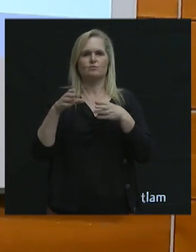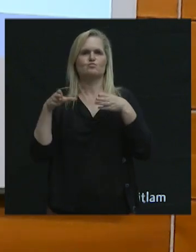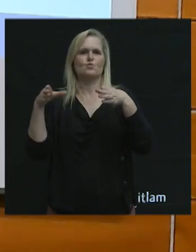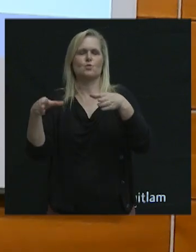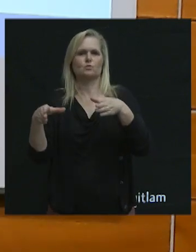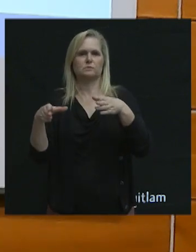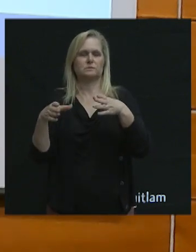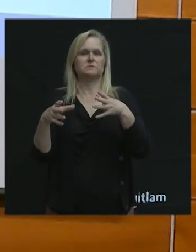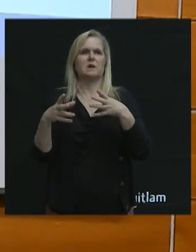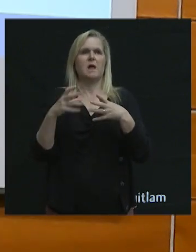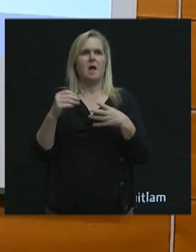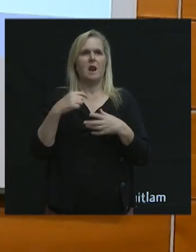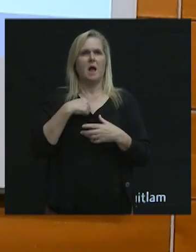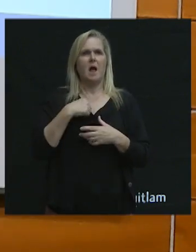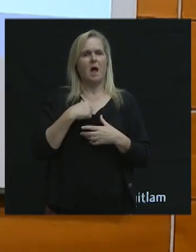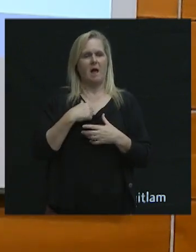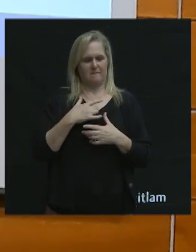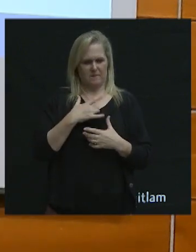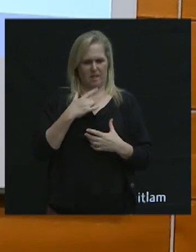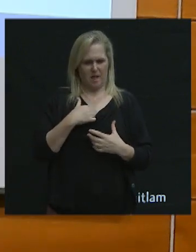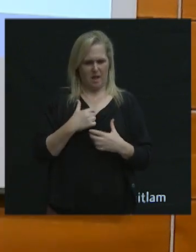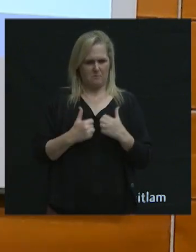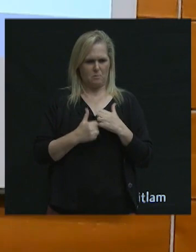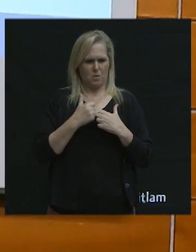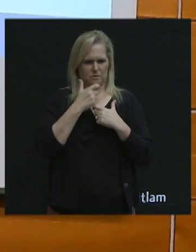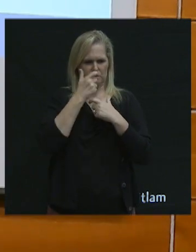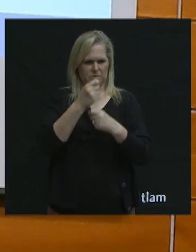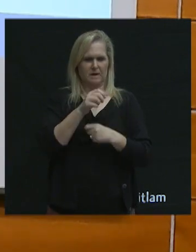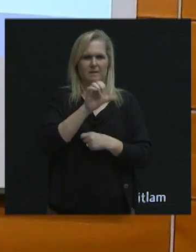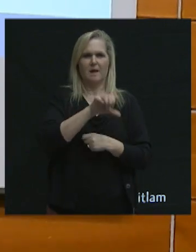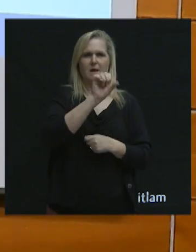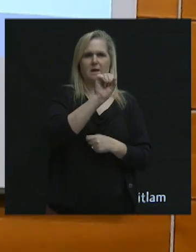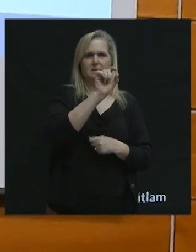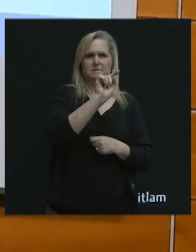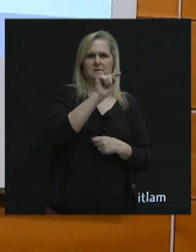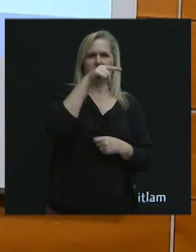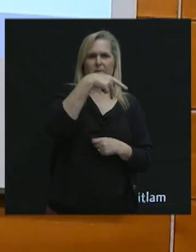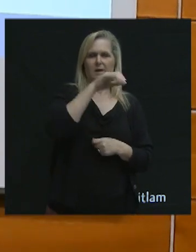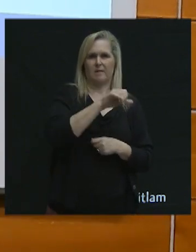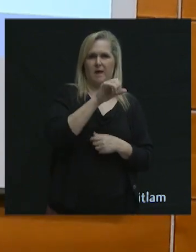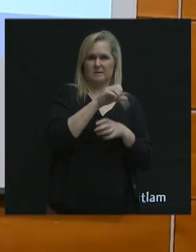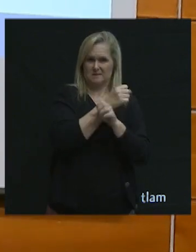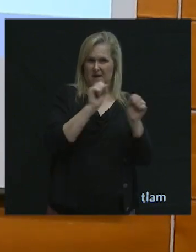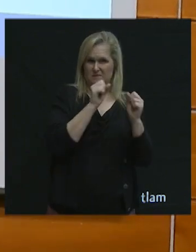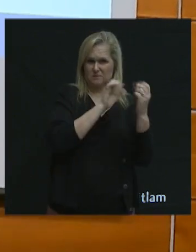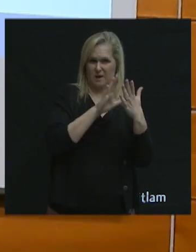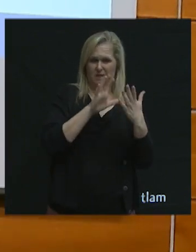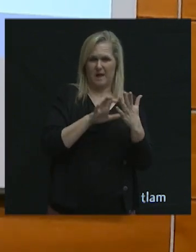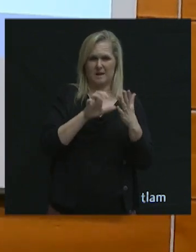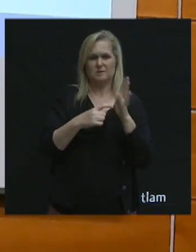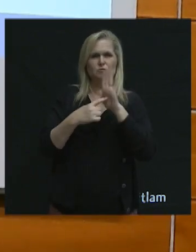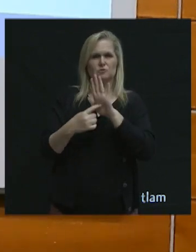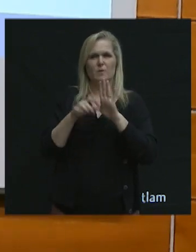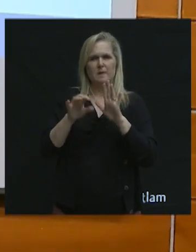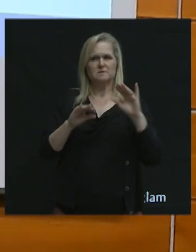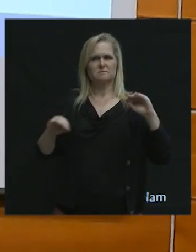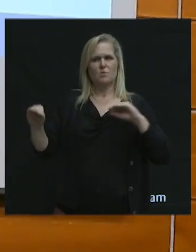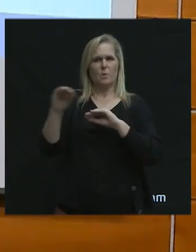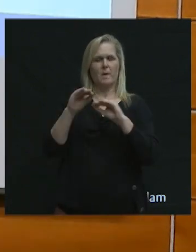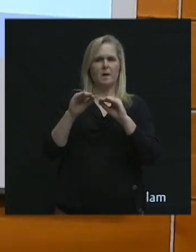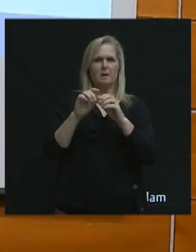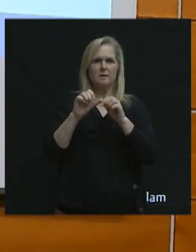What I'm most interested in, I think what the STP as well as the road safety strategy needs to reflect, is how goods movement is continuing to evolve.